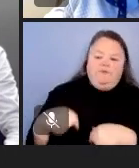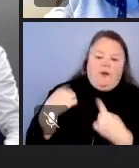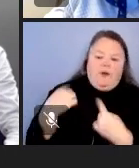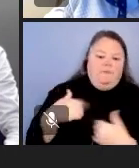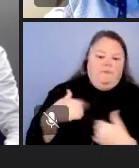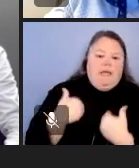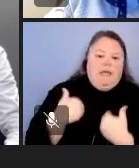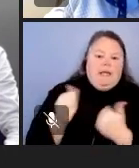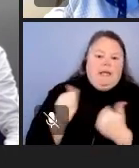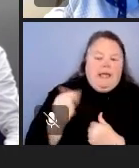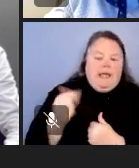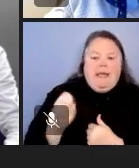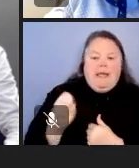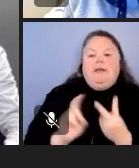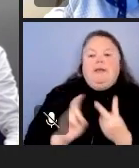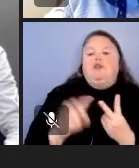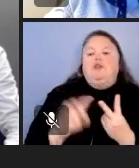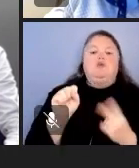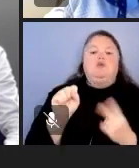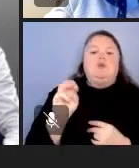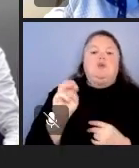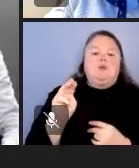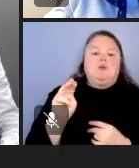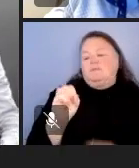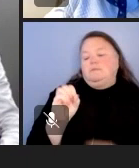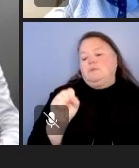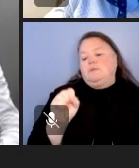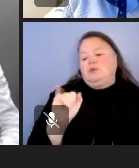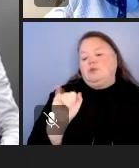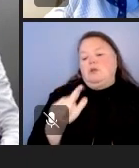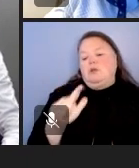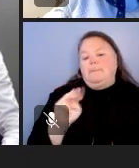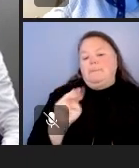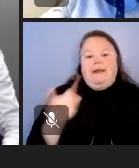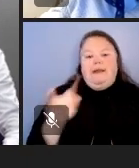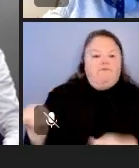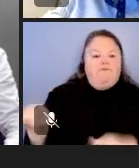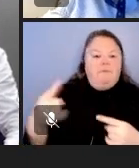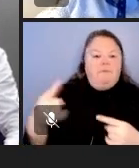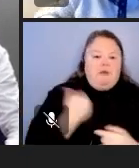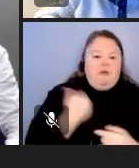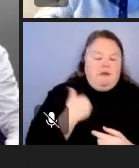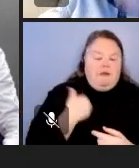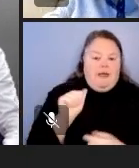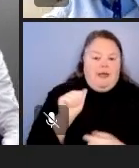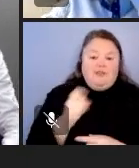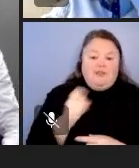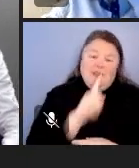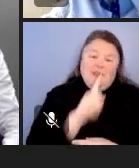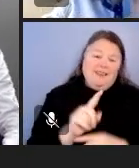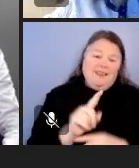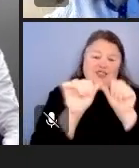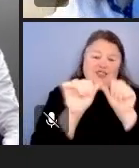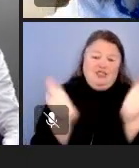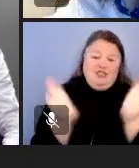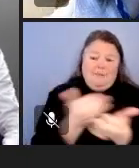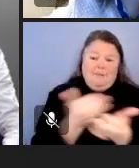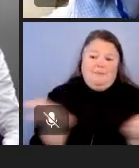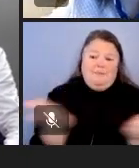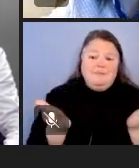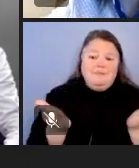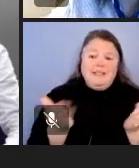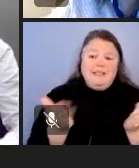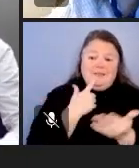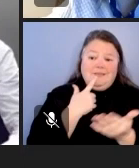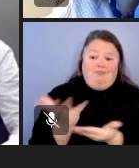exposed to social media at a very young age, and it has shaped who we are as people and is kind of an integral part